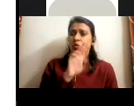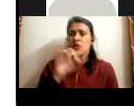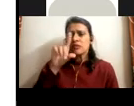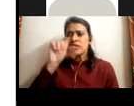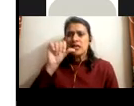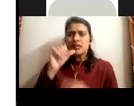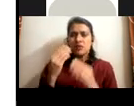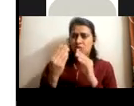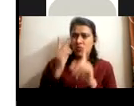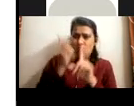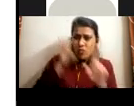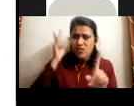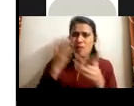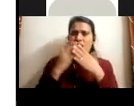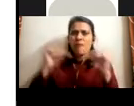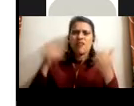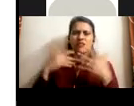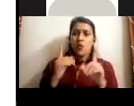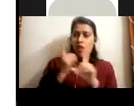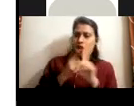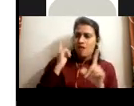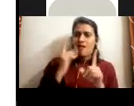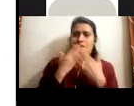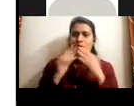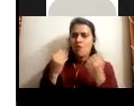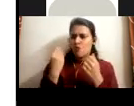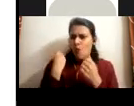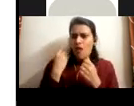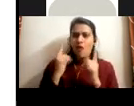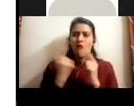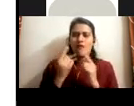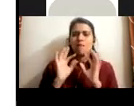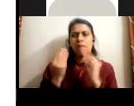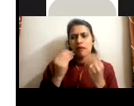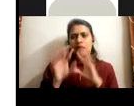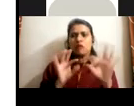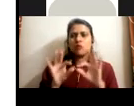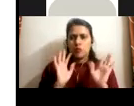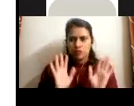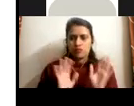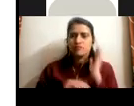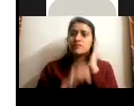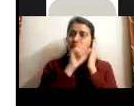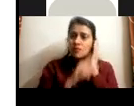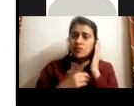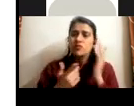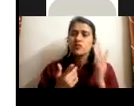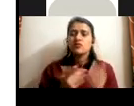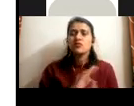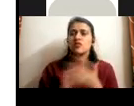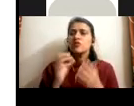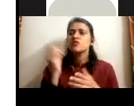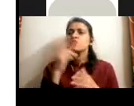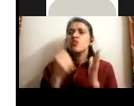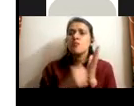keep talking, keep talking. No one, no one, uh, there is no, no, no taker. This person has lost, uh, finished two months,